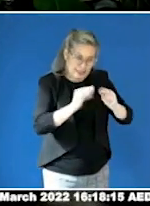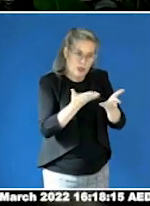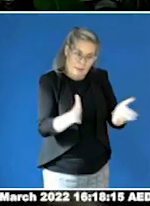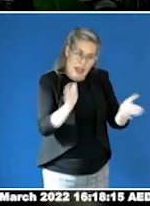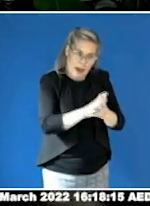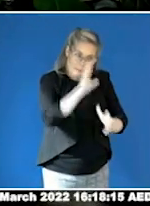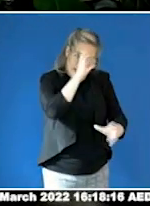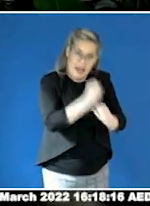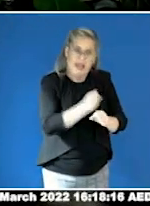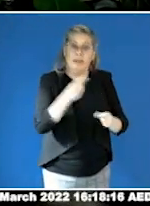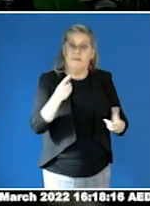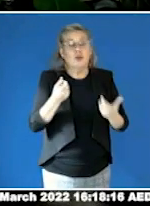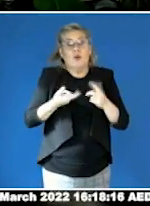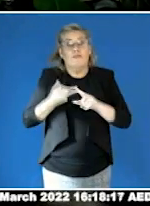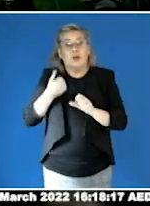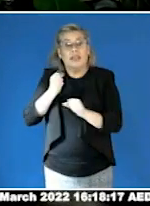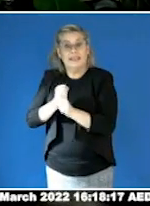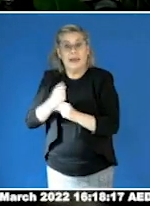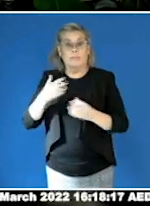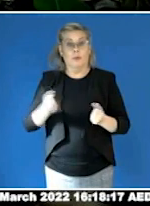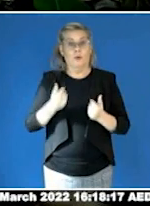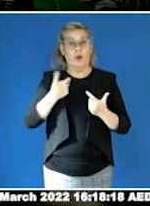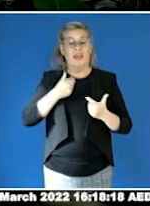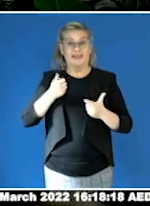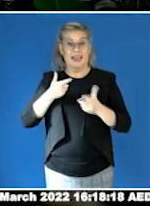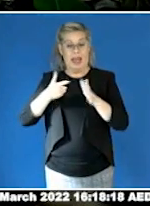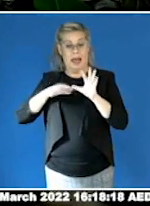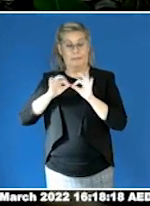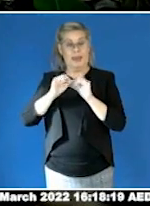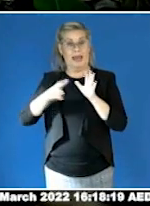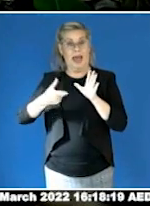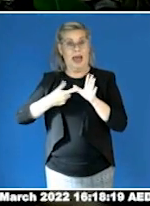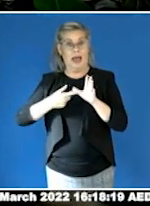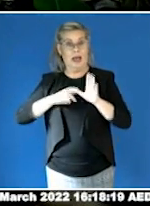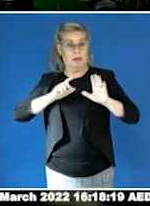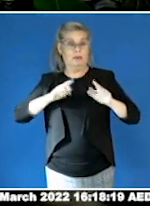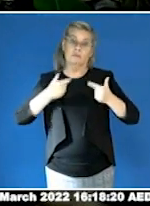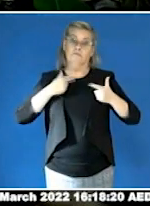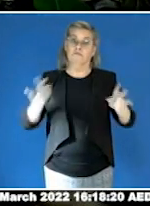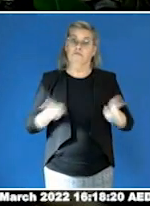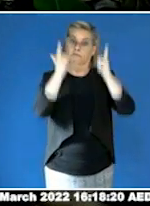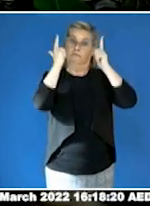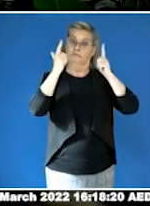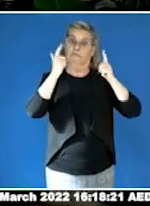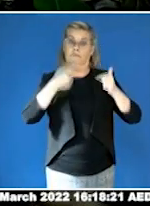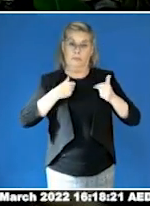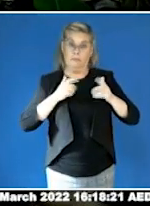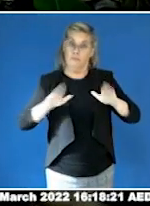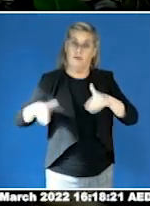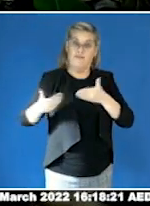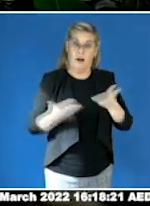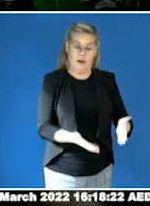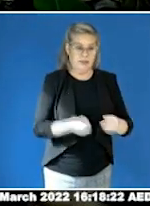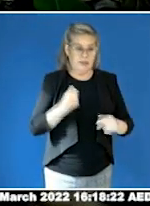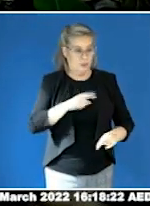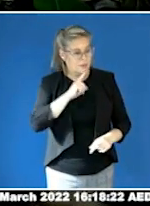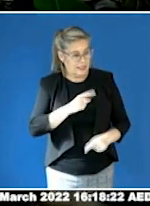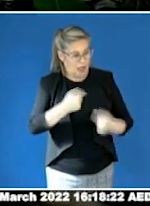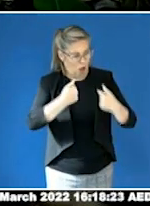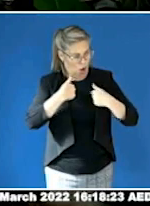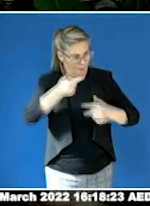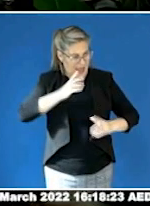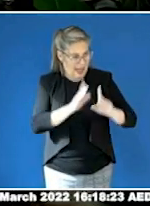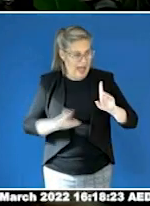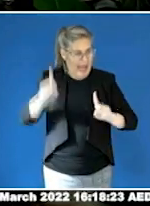the ABA provider uses their relationship with the child to later increase the child's willingness to comply with demands that they find